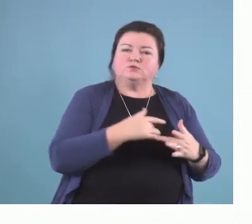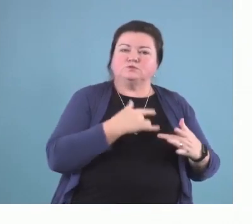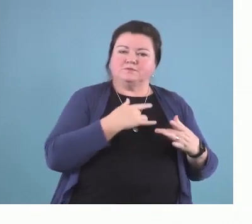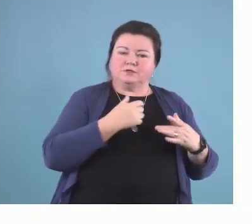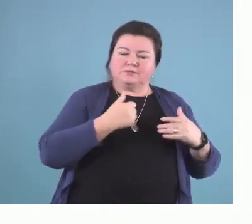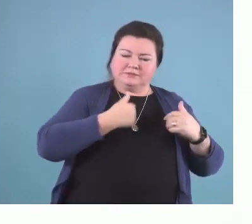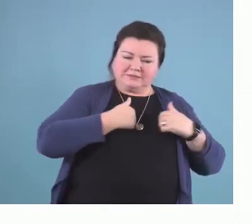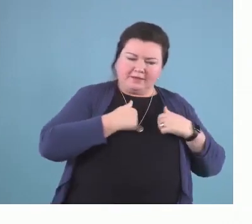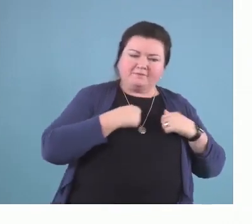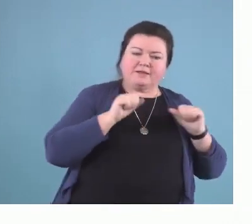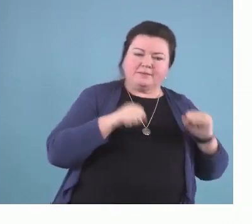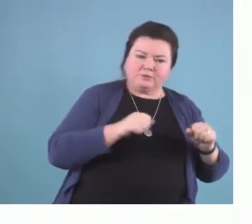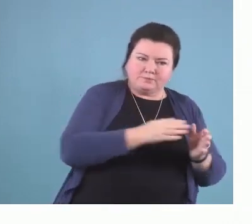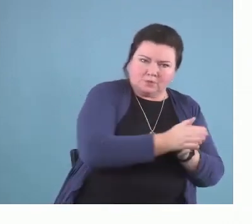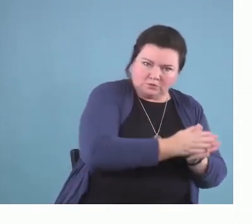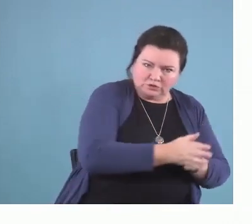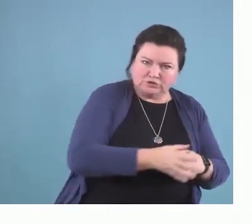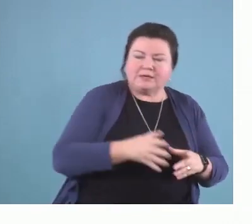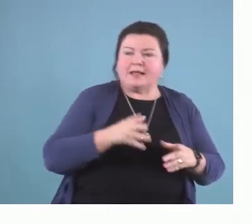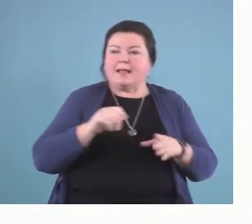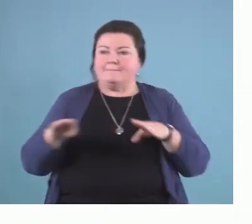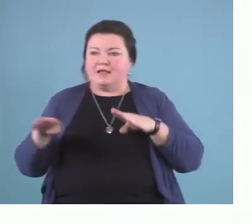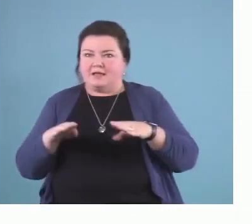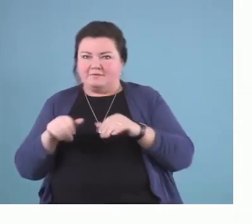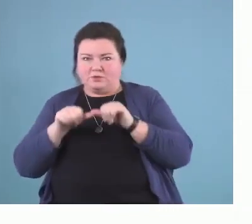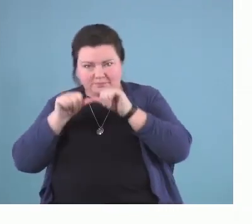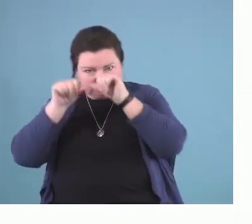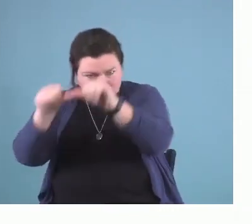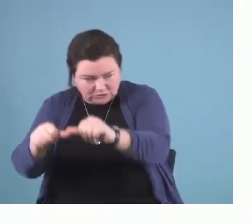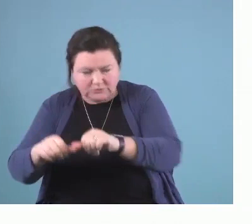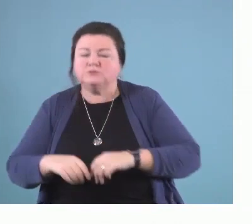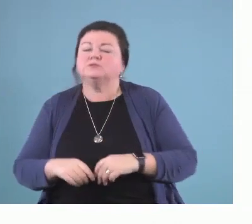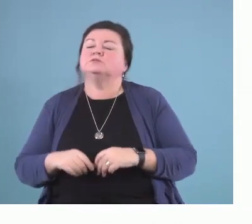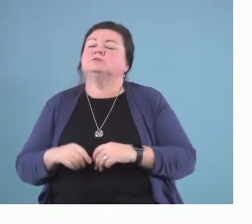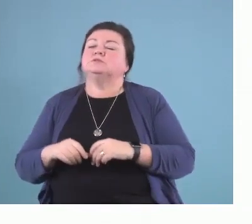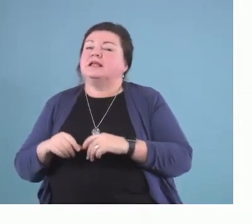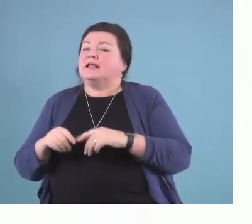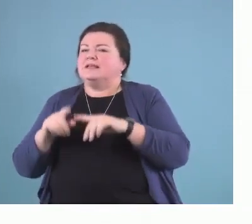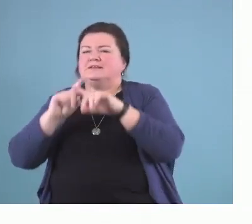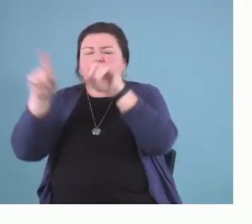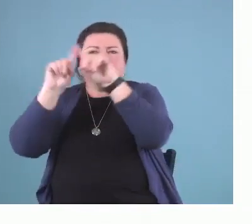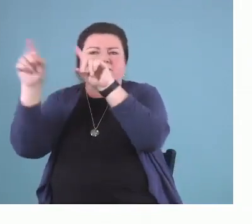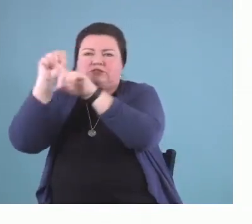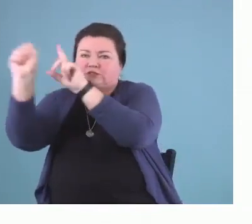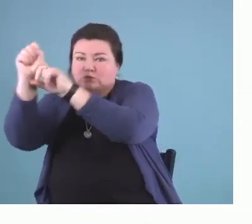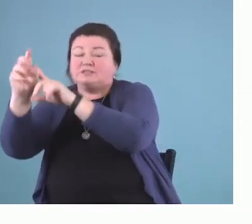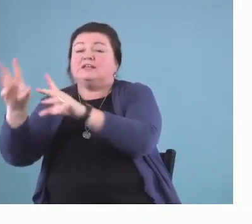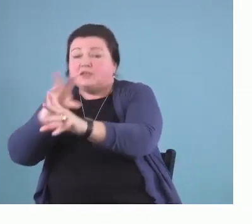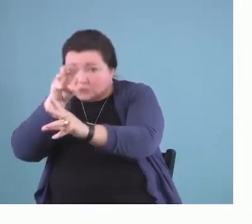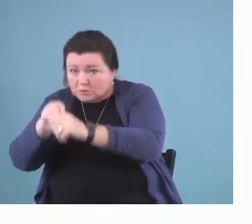and behavioral persistence. In multiple contexts, including health behavior change.